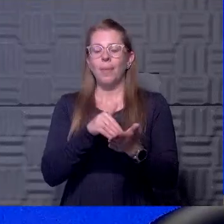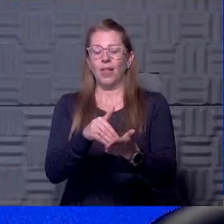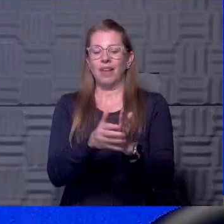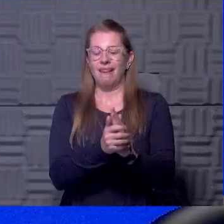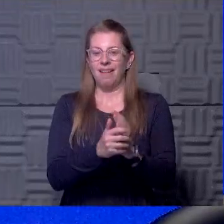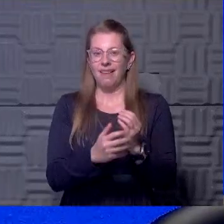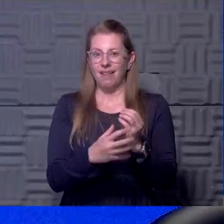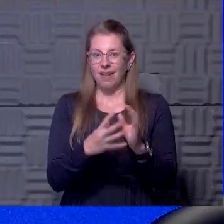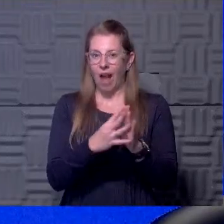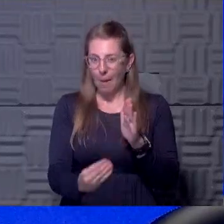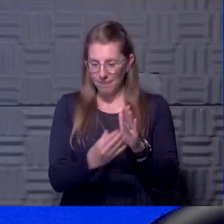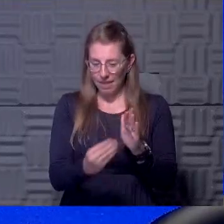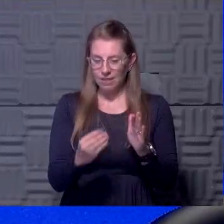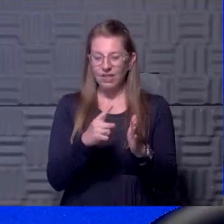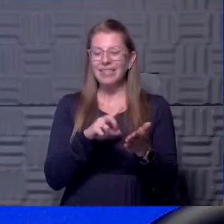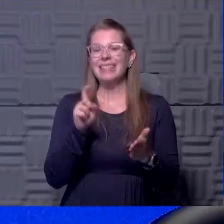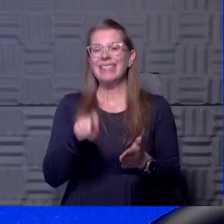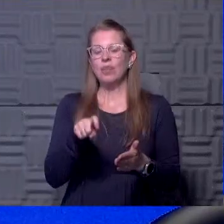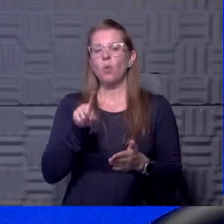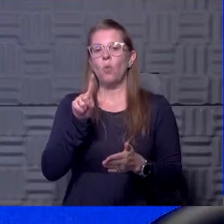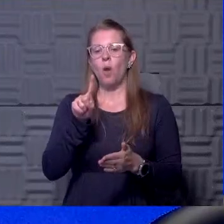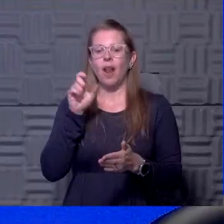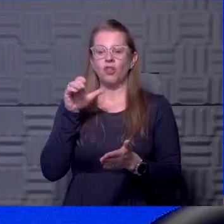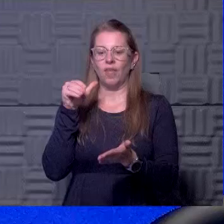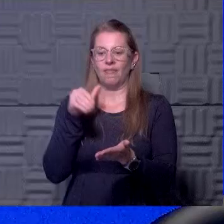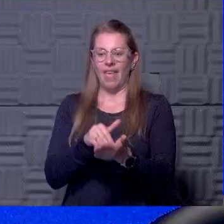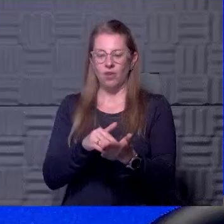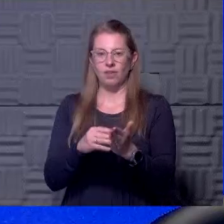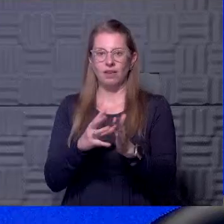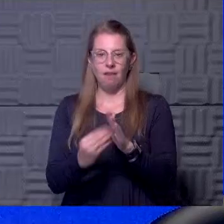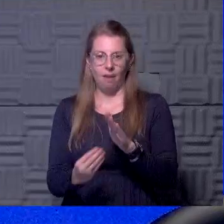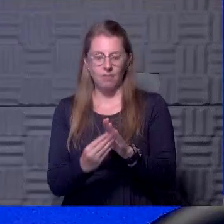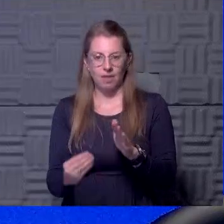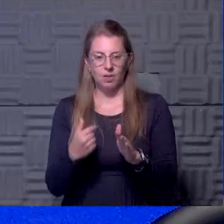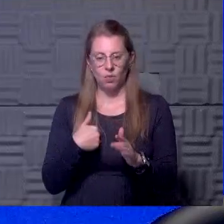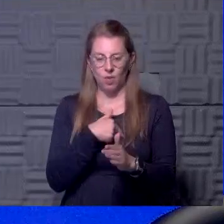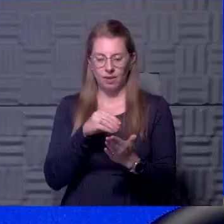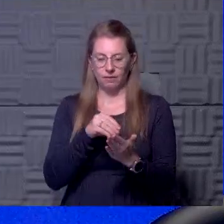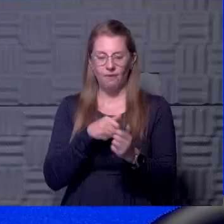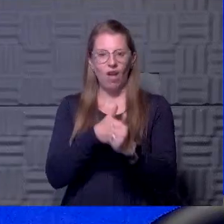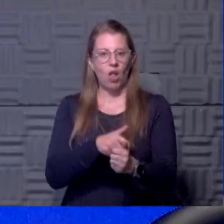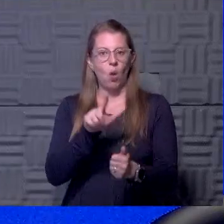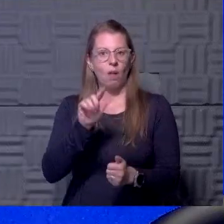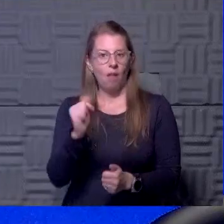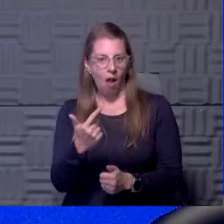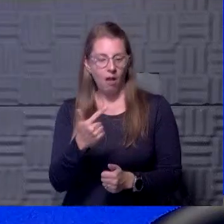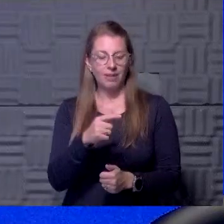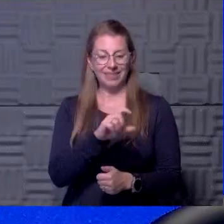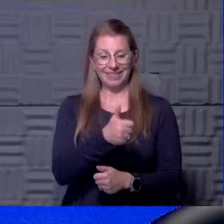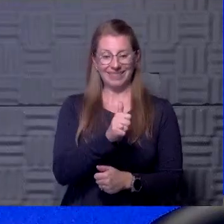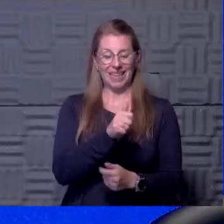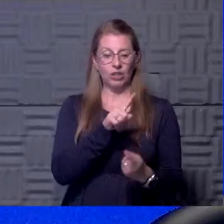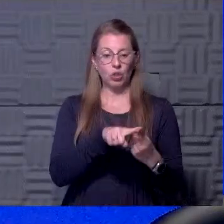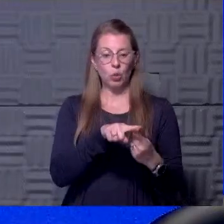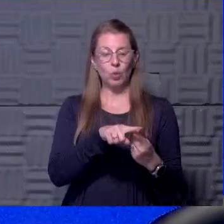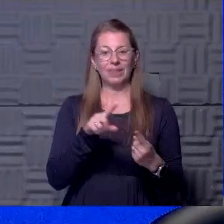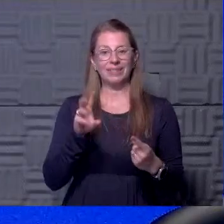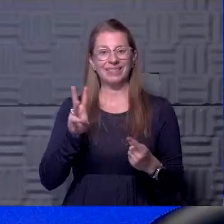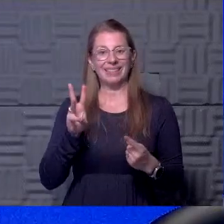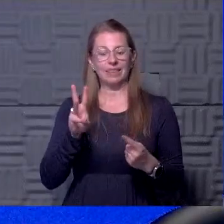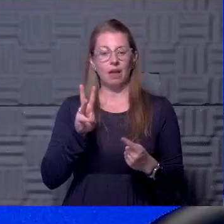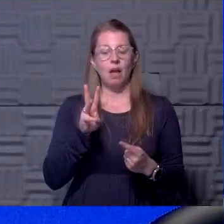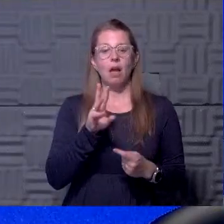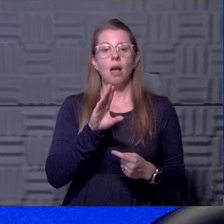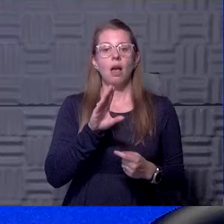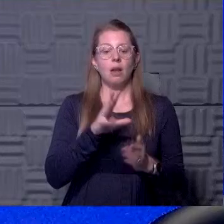a hundred thousand copies. So we, we go by log, um, and basically 10 to the six copies per mil, you